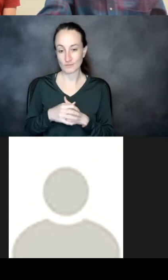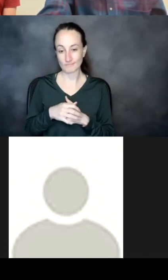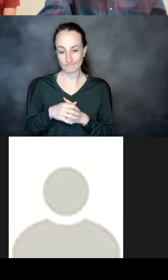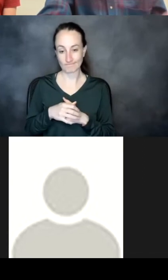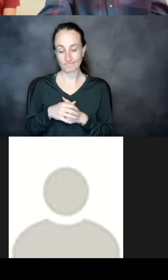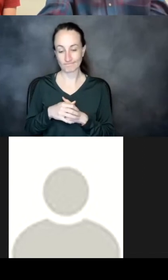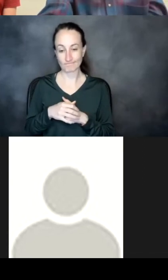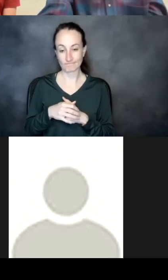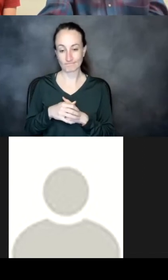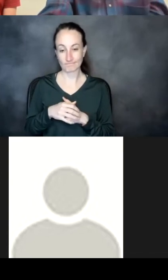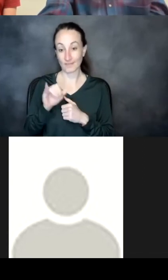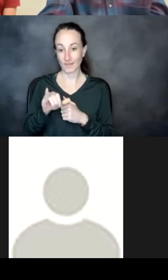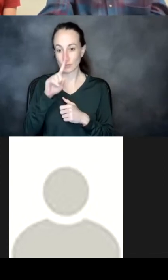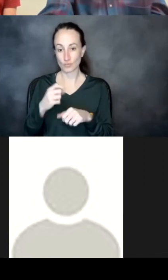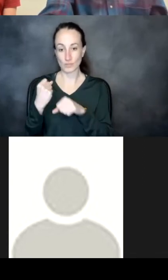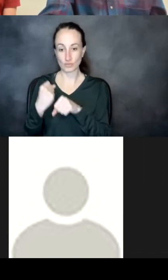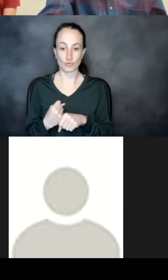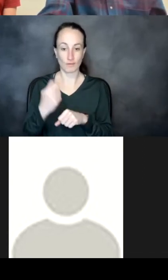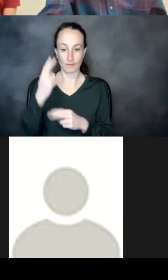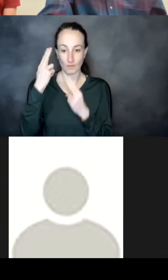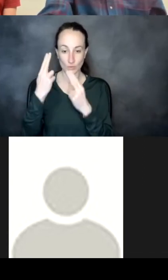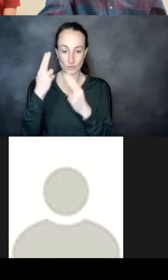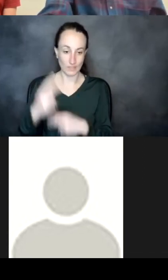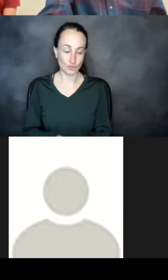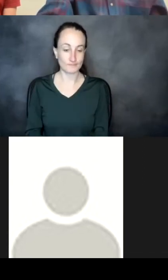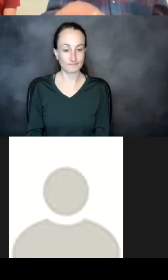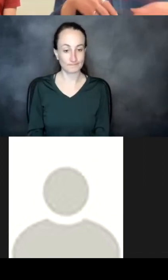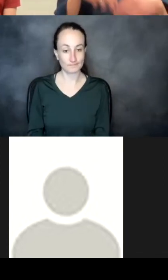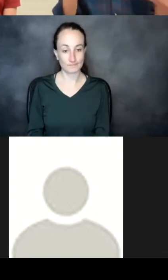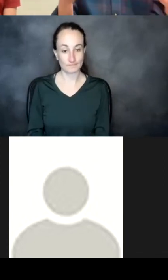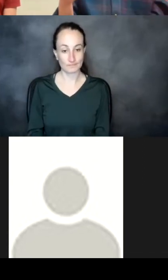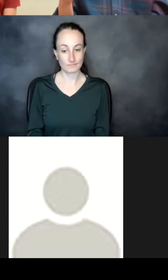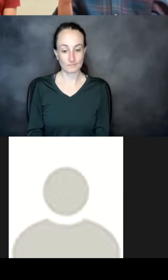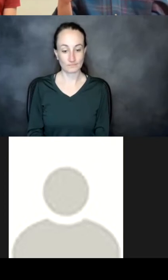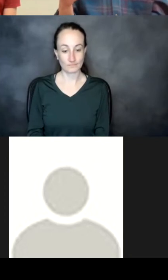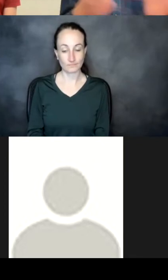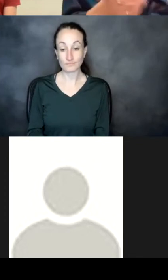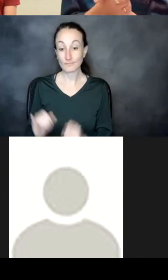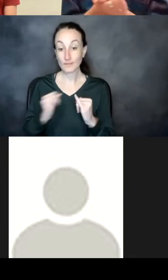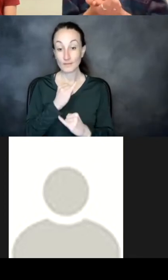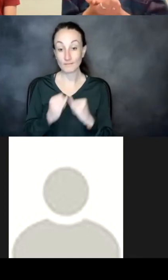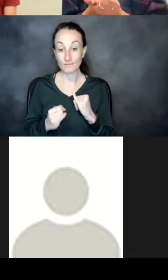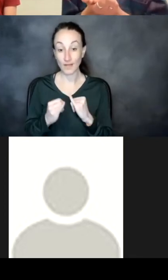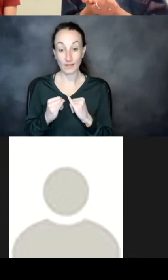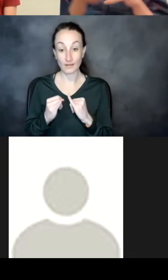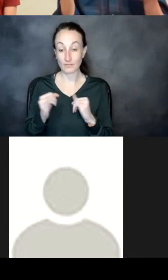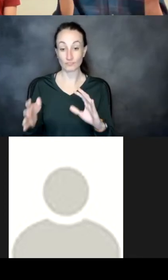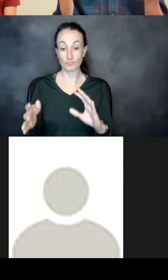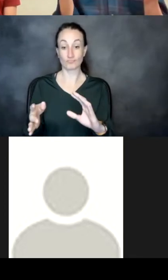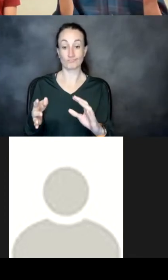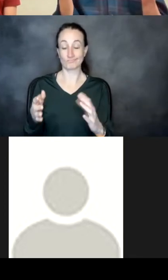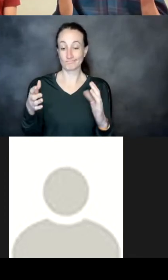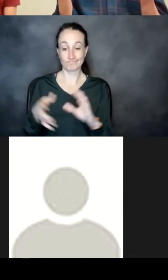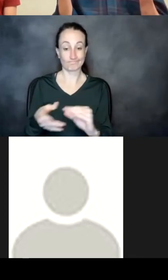so that's a real strength of hallucination um and then i guess the final note too is that one